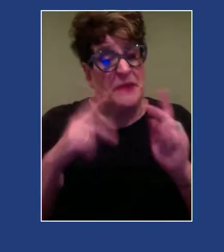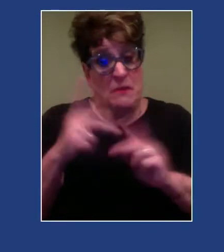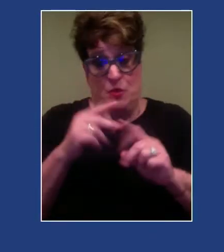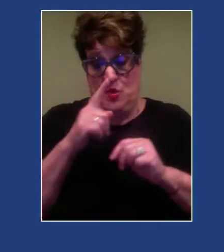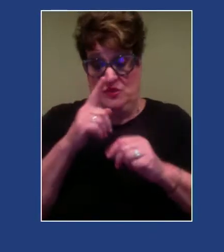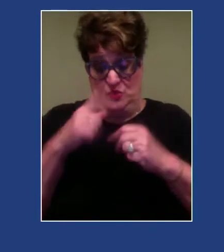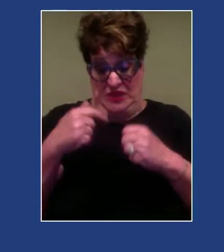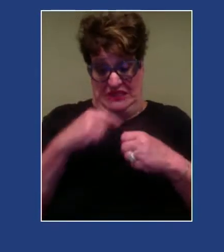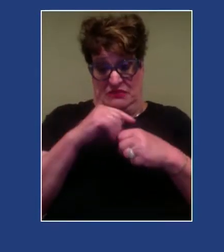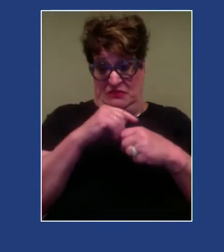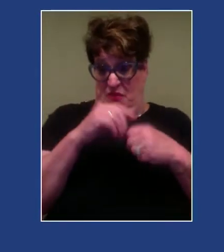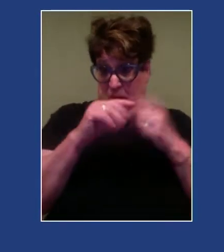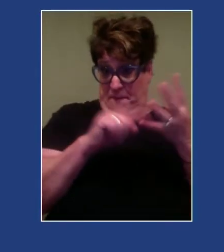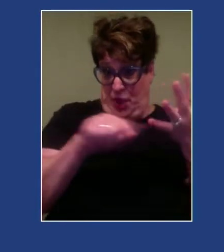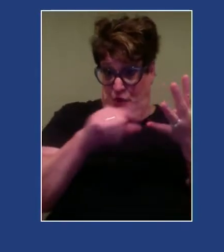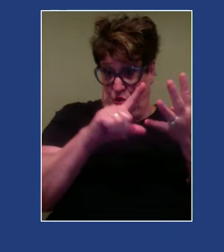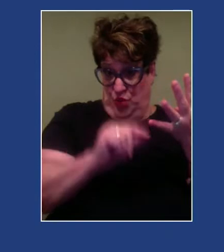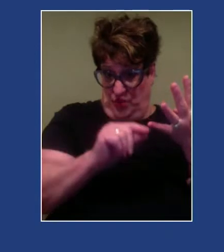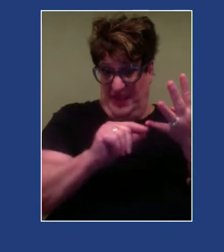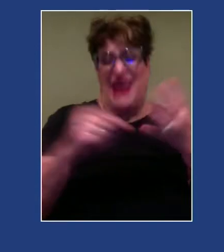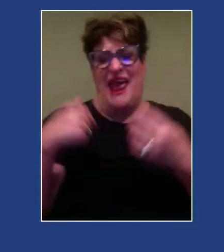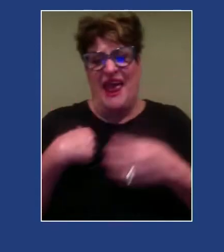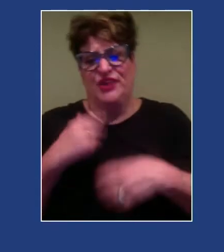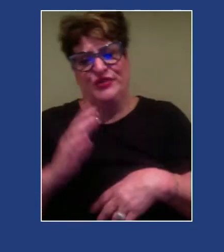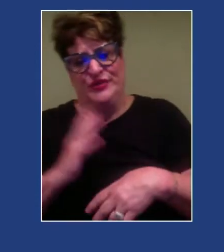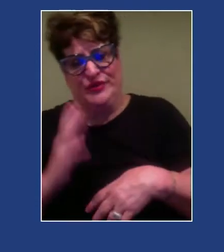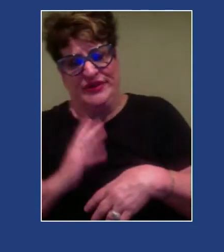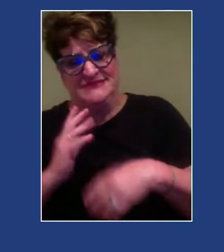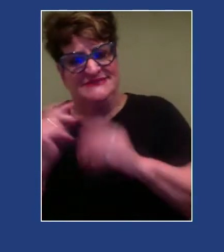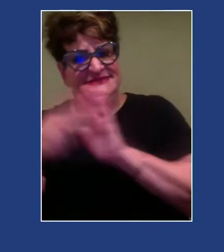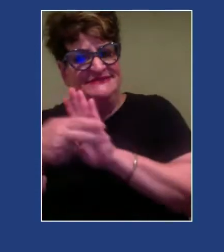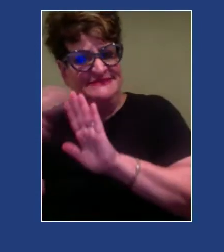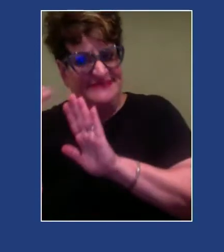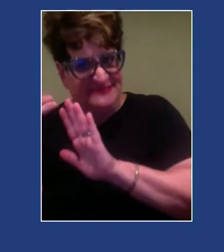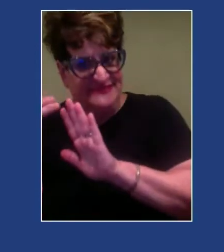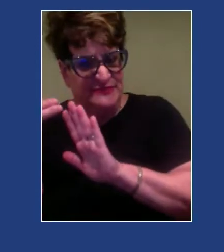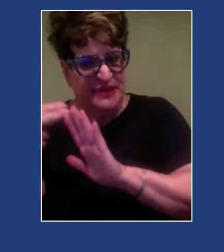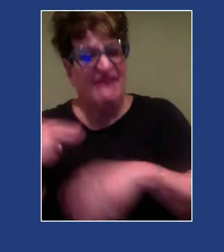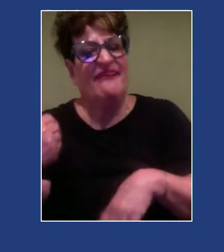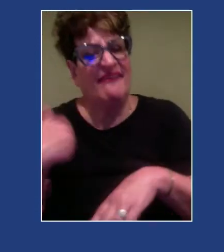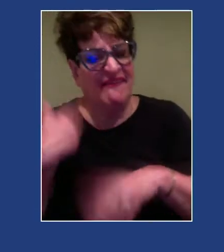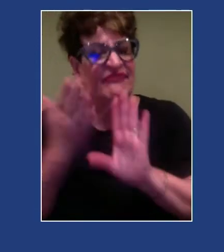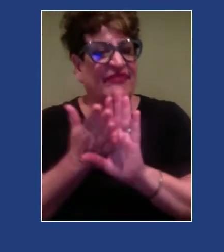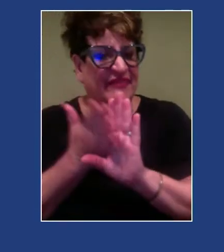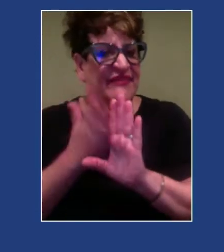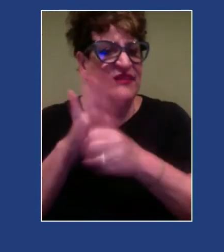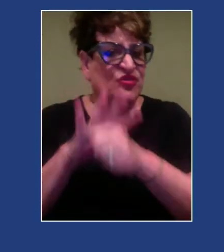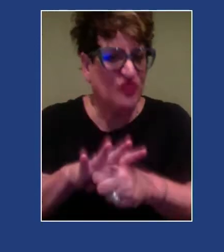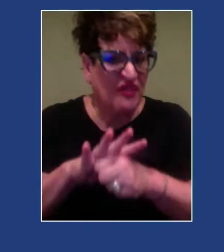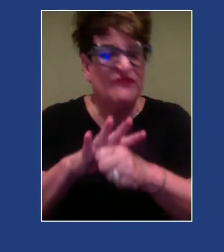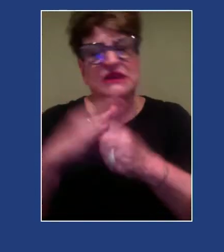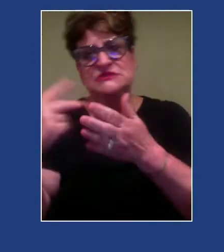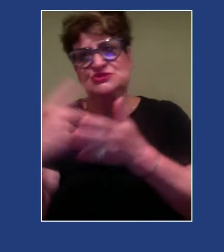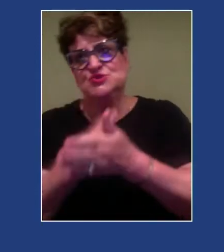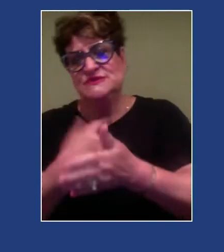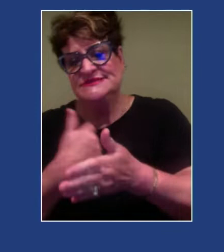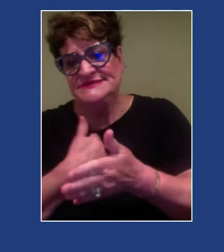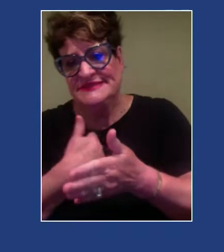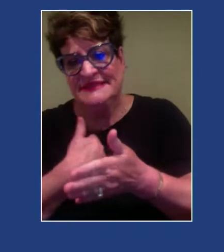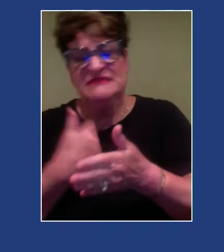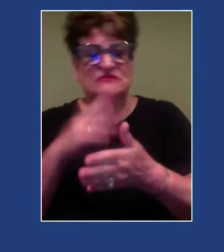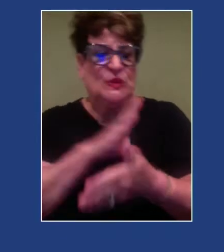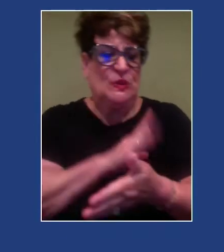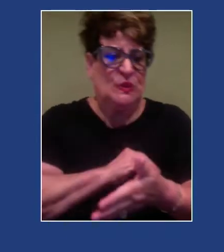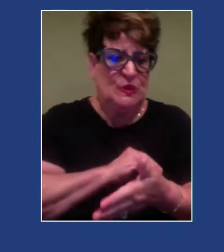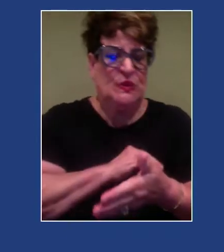also those who experience courtesy stigma have increased rates of psychological distress. That includes suicidal behaviors, low self-esteem,